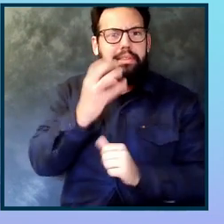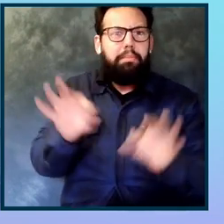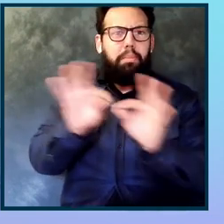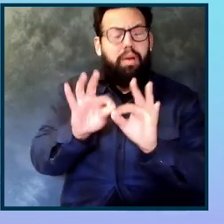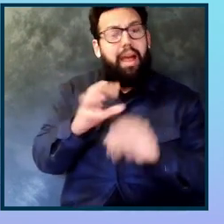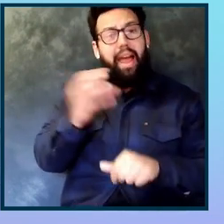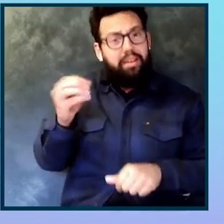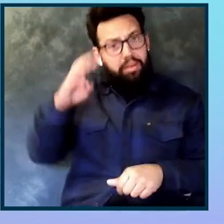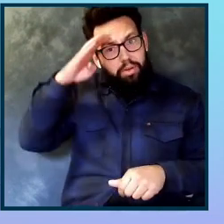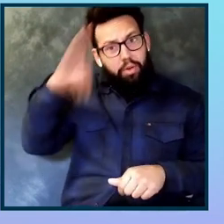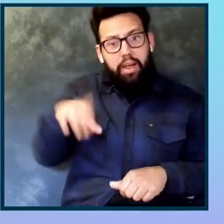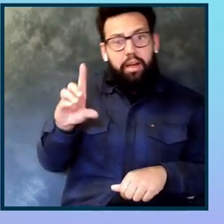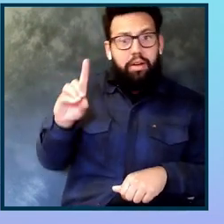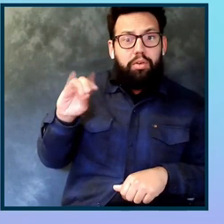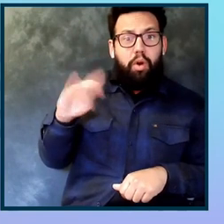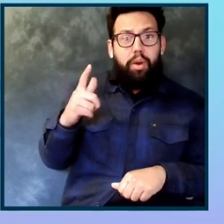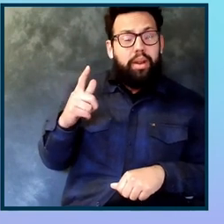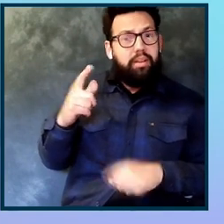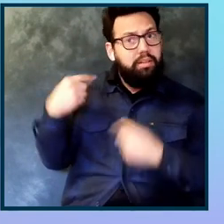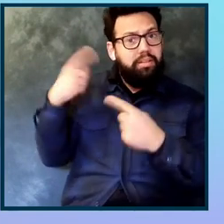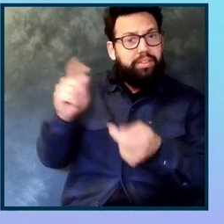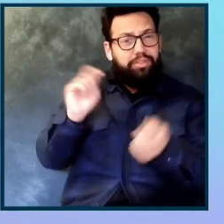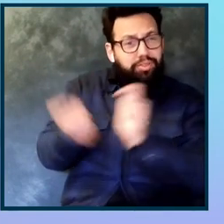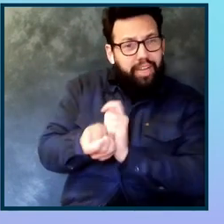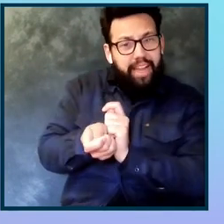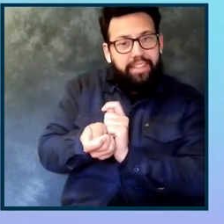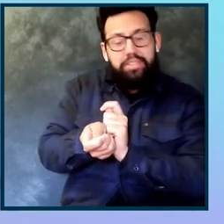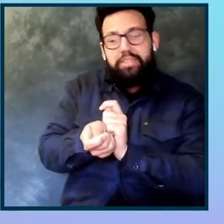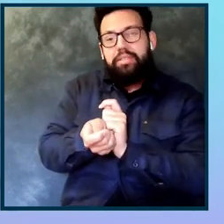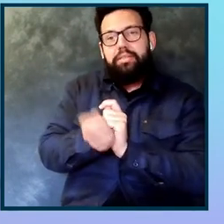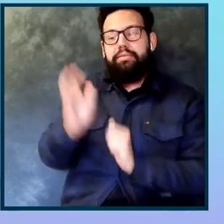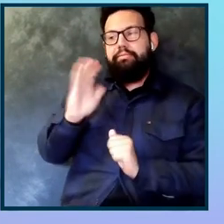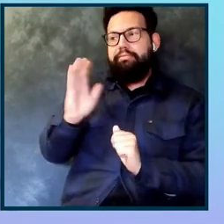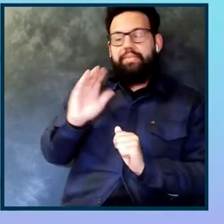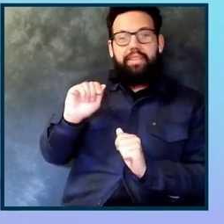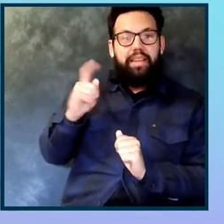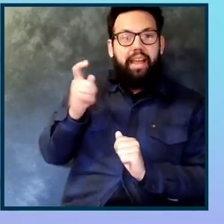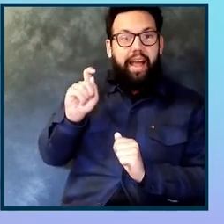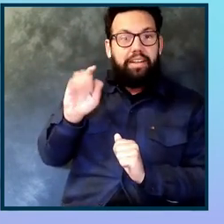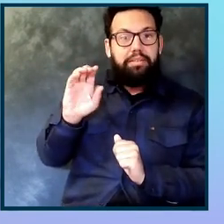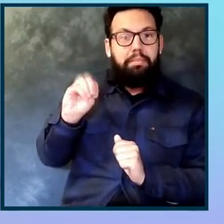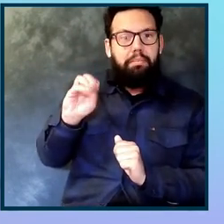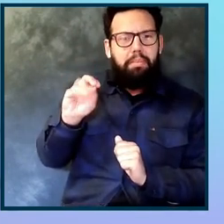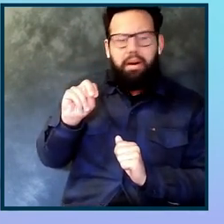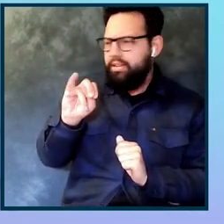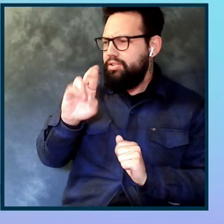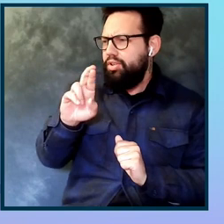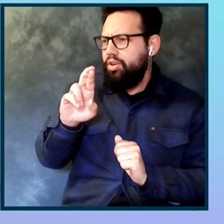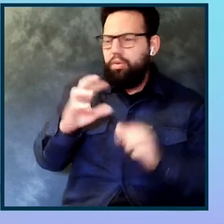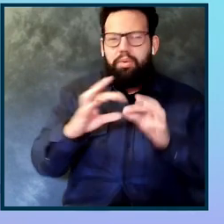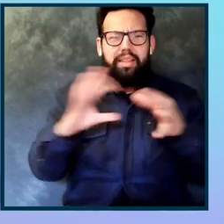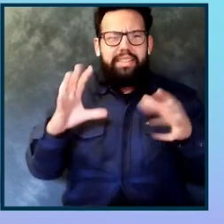longer the, remember, the first monitor that we released, Axe monitor was released in 2004, 2005.